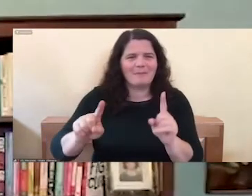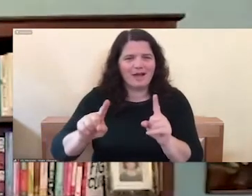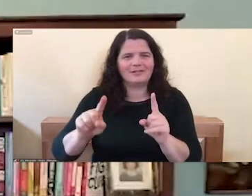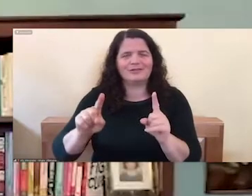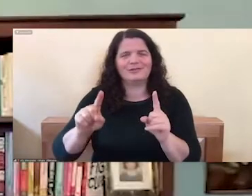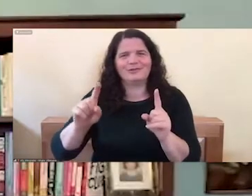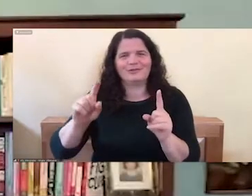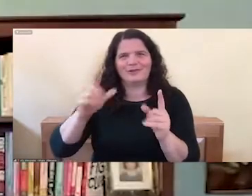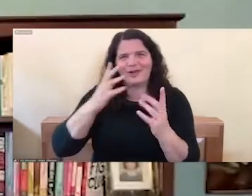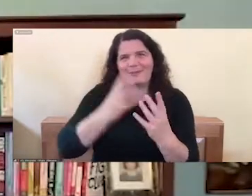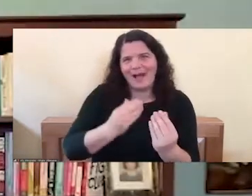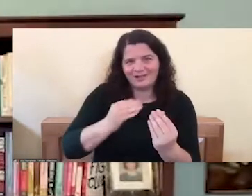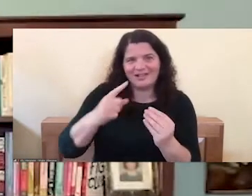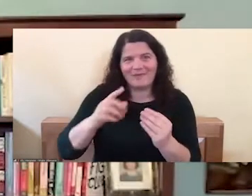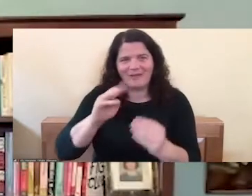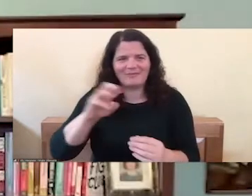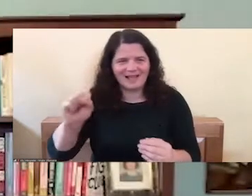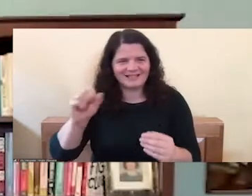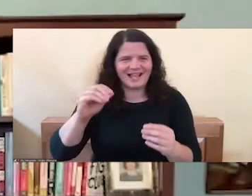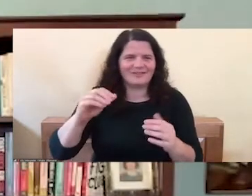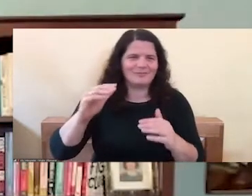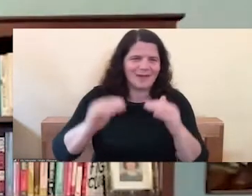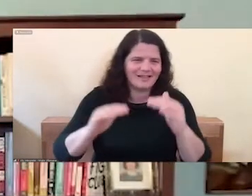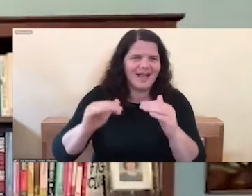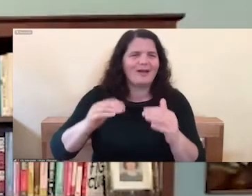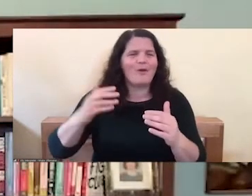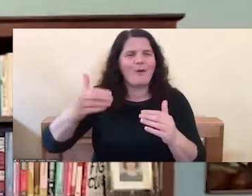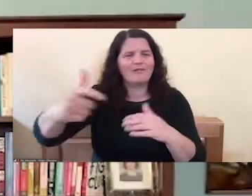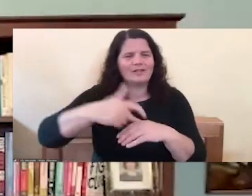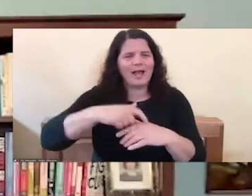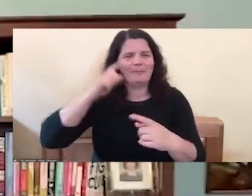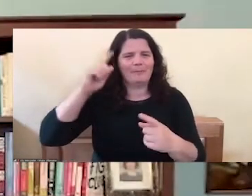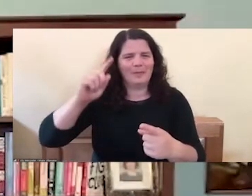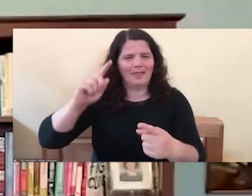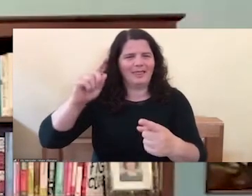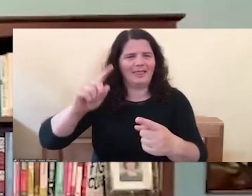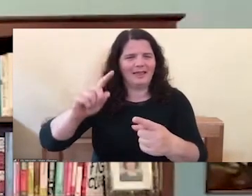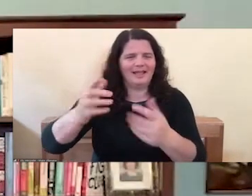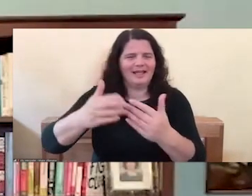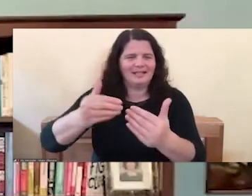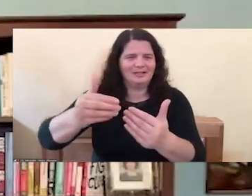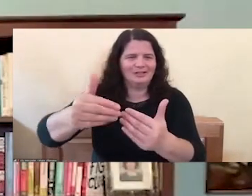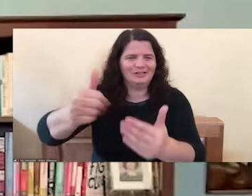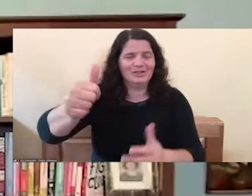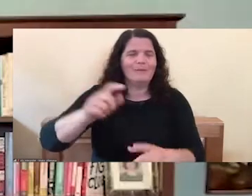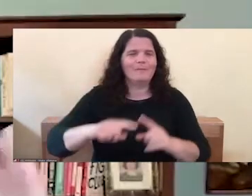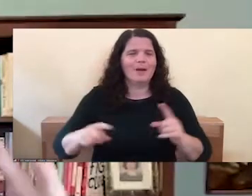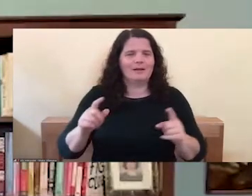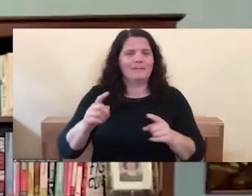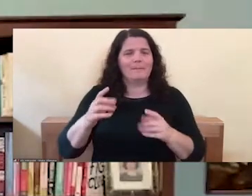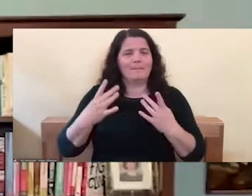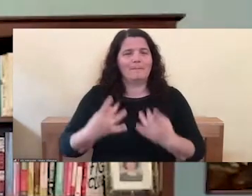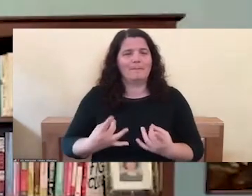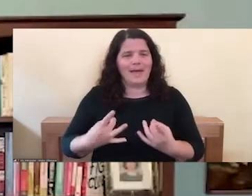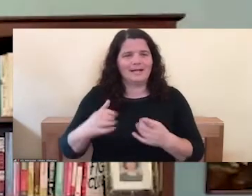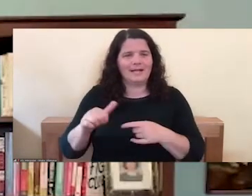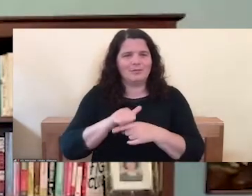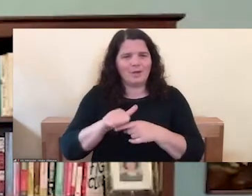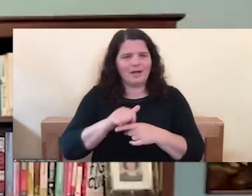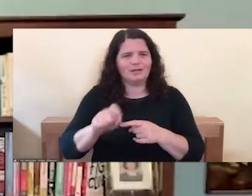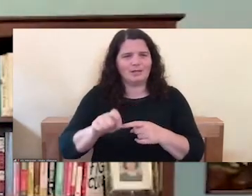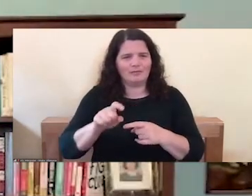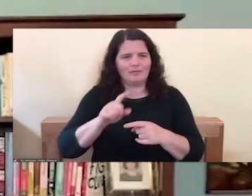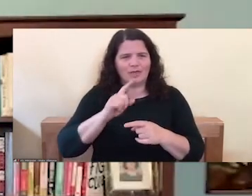you know, you do that. And eventually over time, it does get a little easier. mean, especially with a meditation practice, you can actually rewire